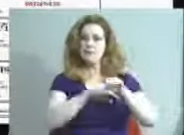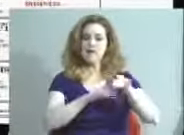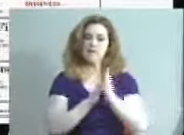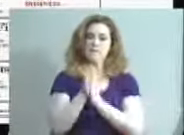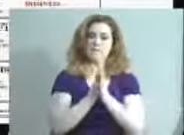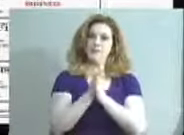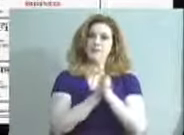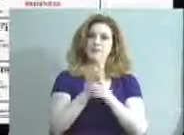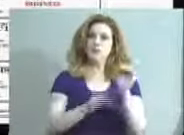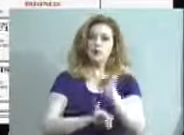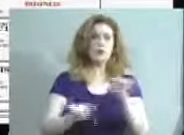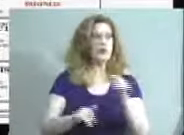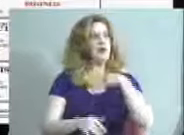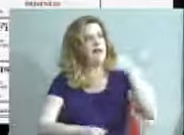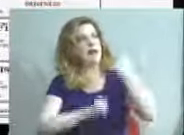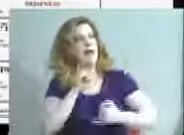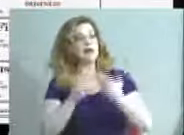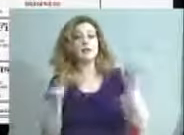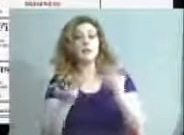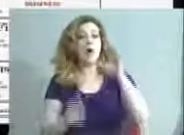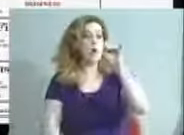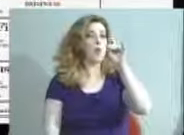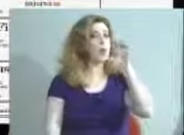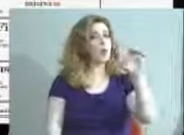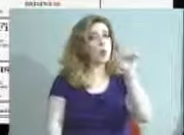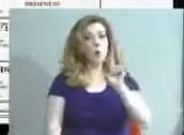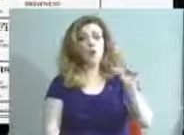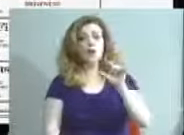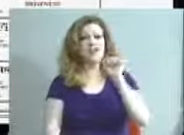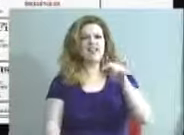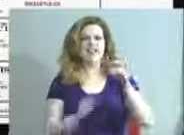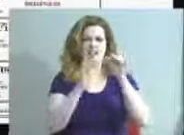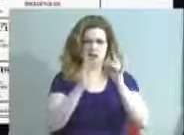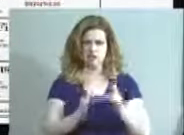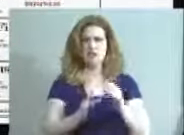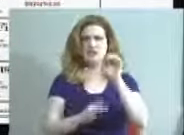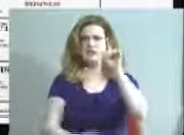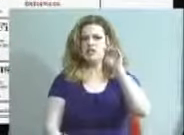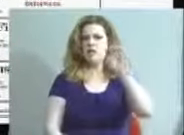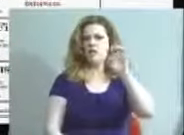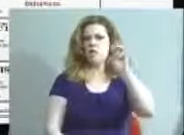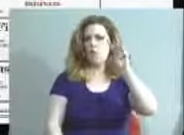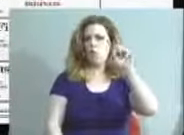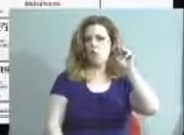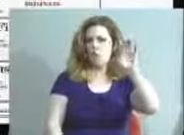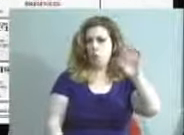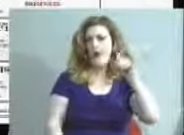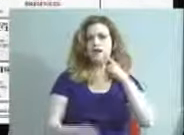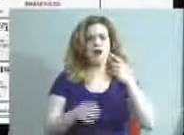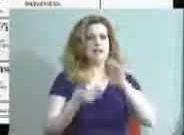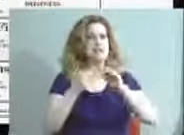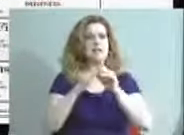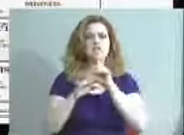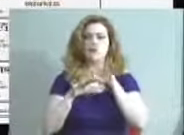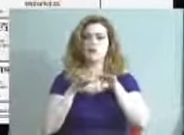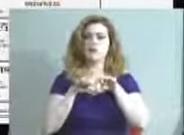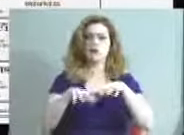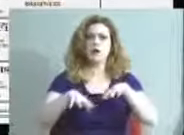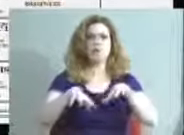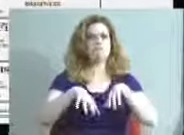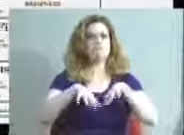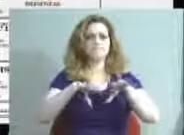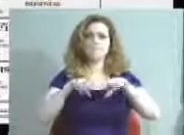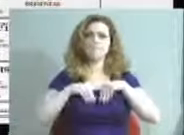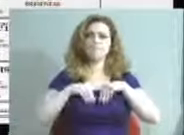last is Code Louisville, and that is a software coding opportunity that we've had. Our city has really embraced this. President Obama